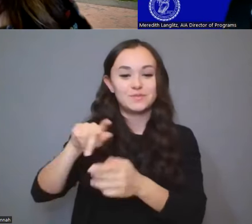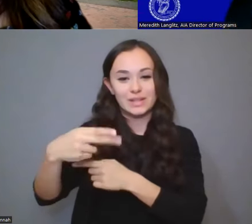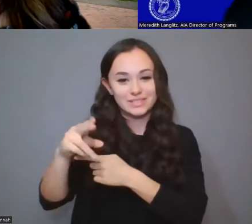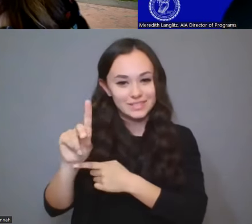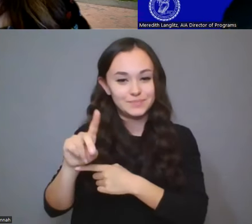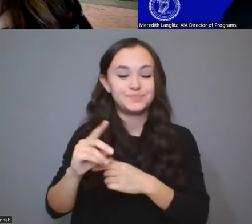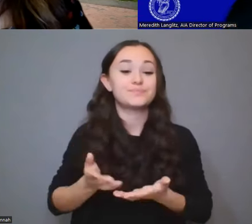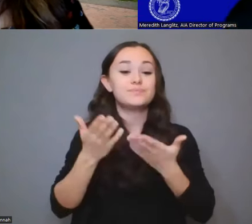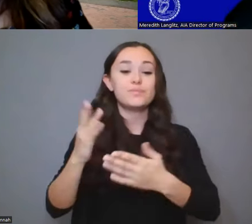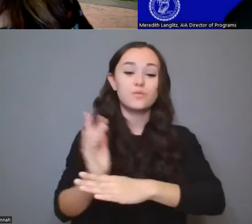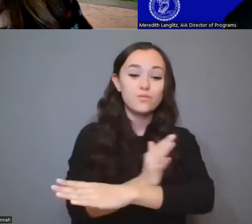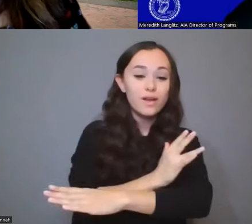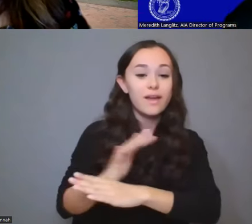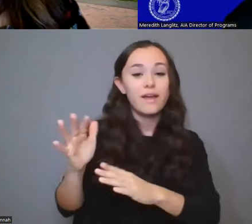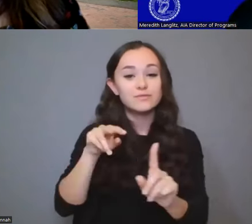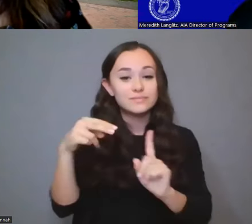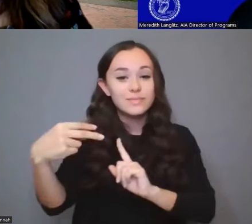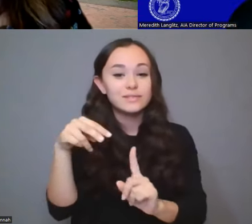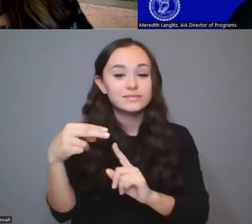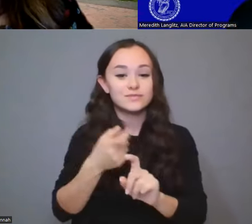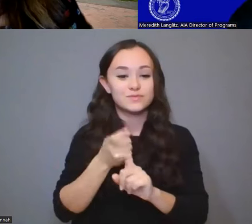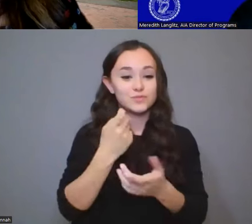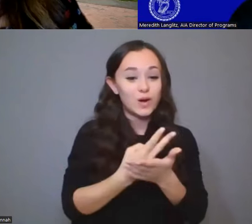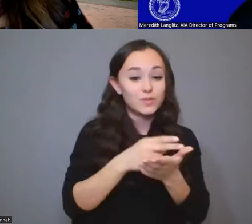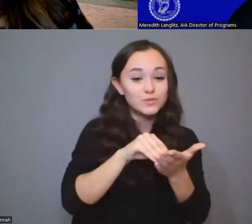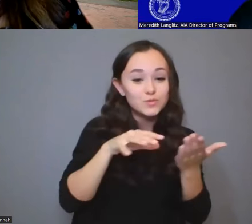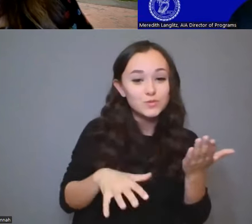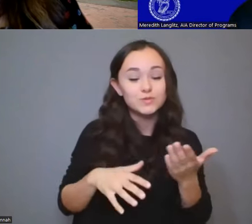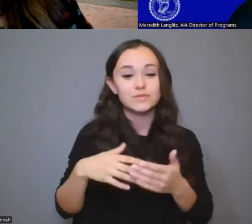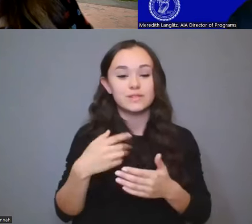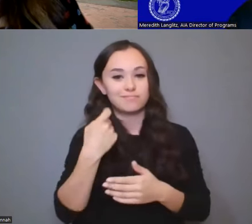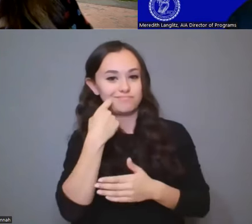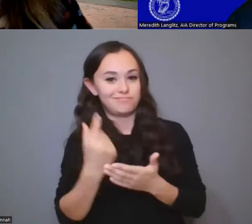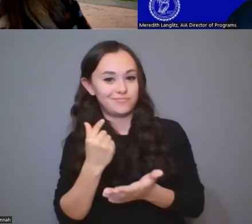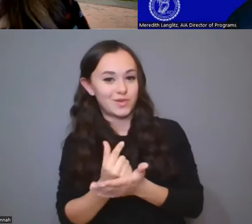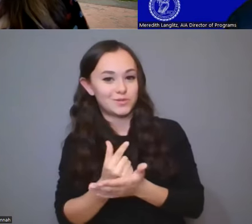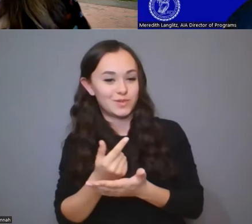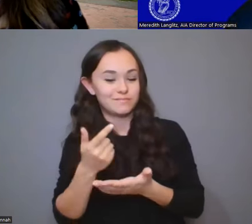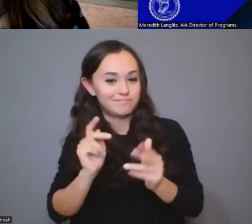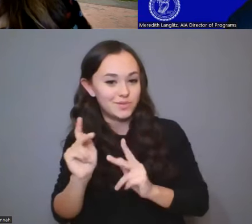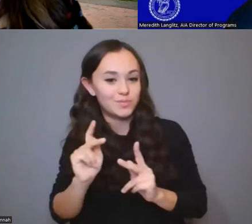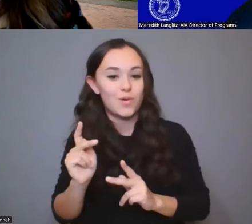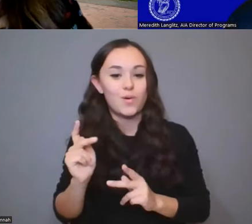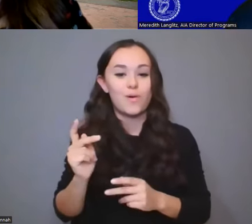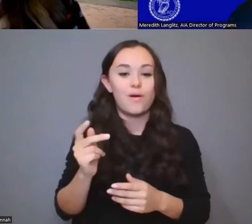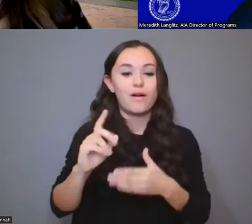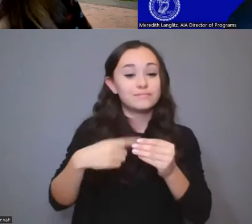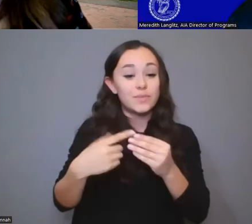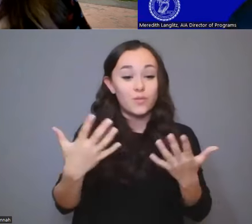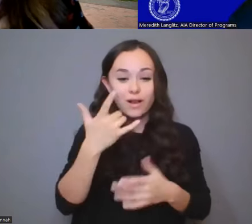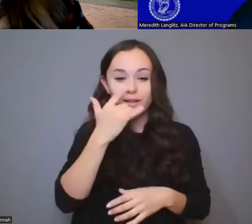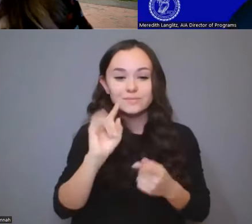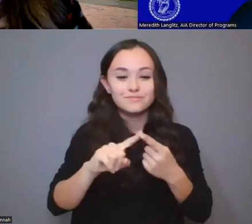students and newly finished individuals about what it looks like to do community-based research as part of your graduate work.